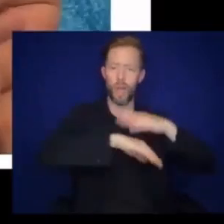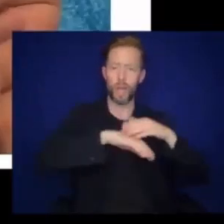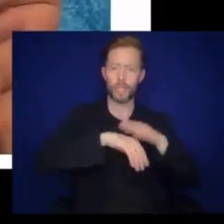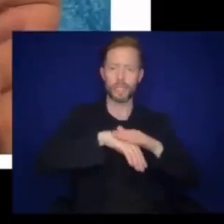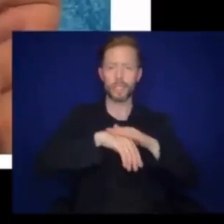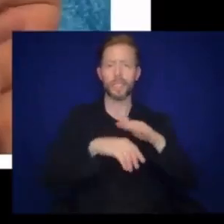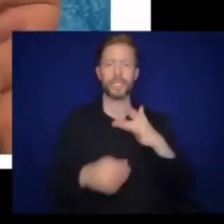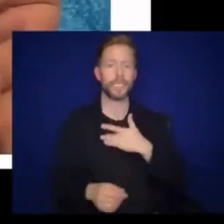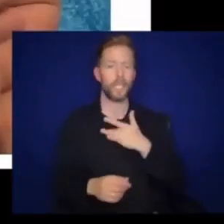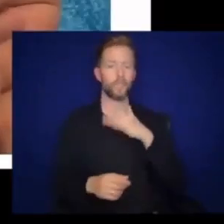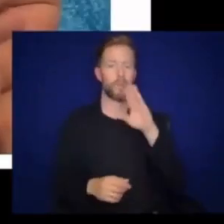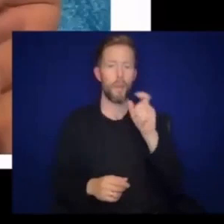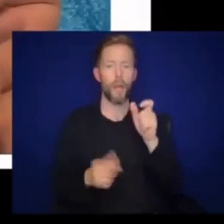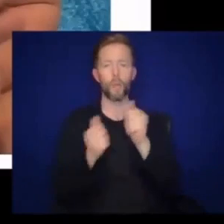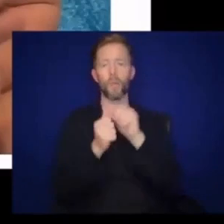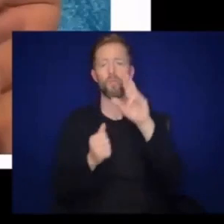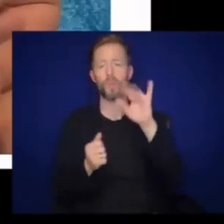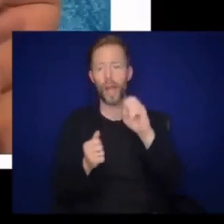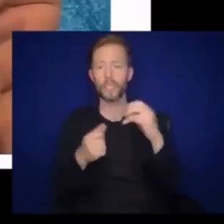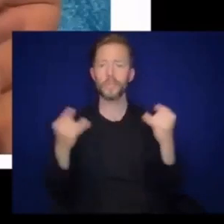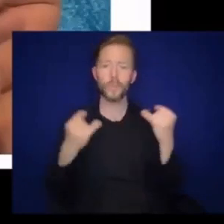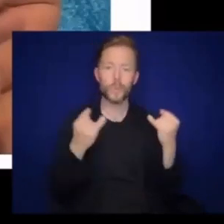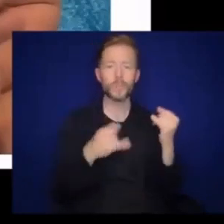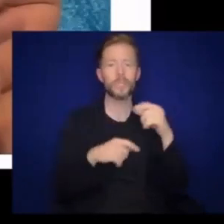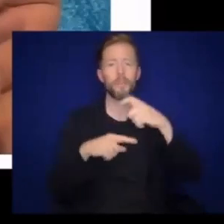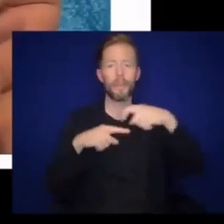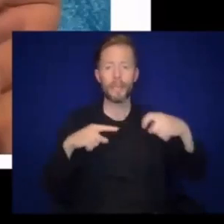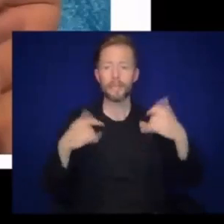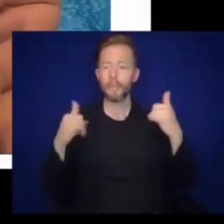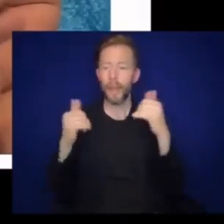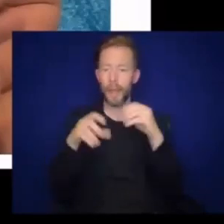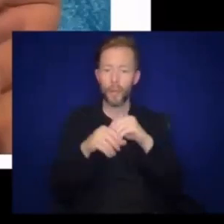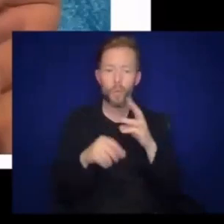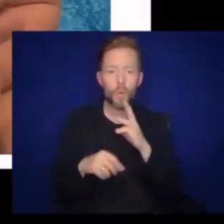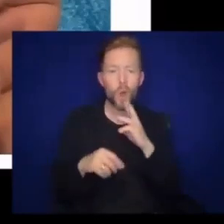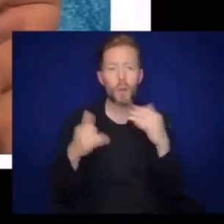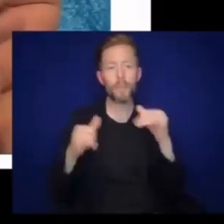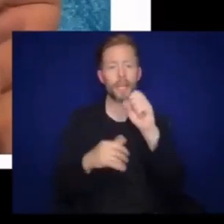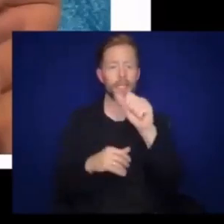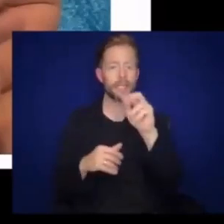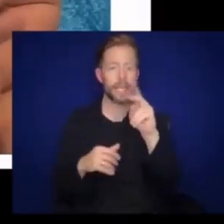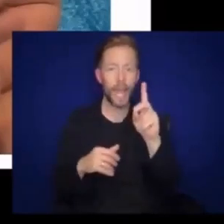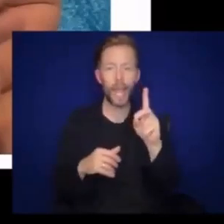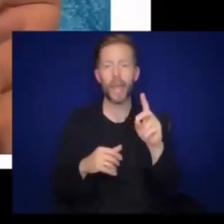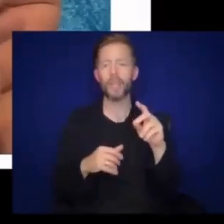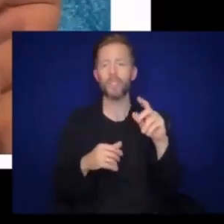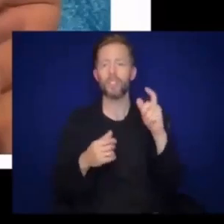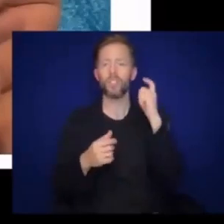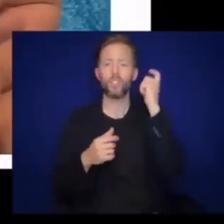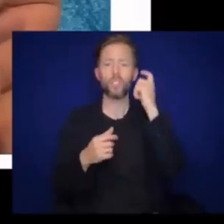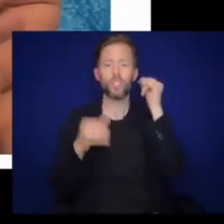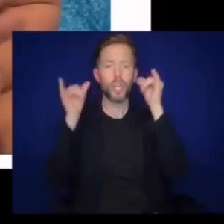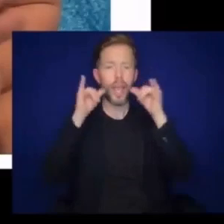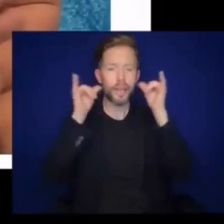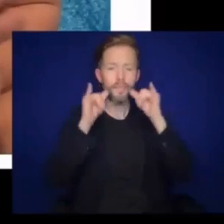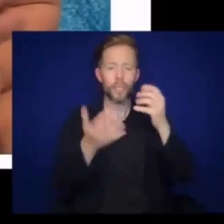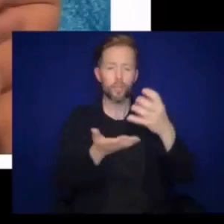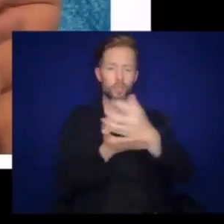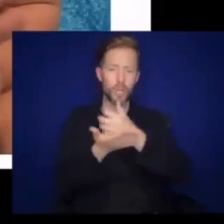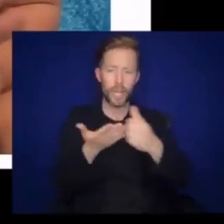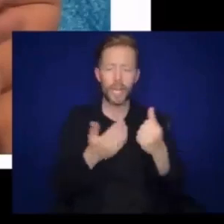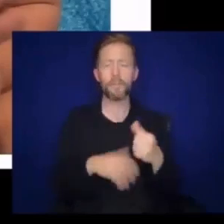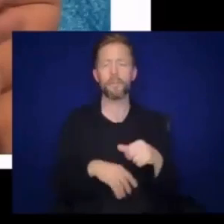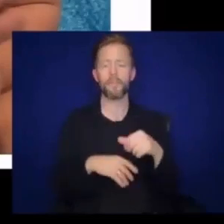really great. Sensory boxes with rice, noodles, beans, playing in water, playing in sand, shaving cream, finger paint,